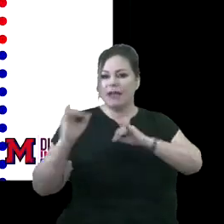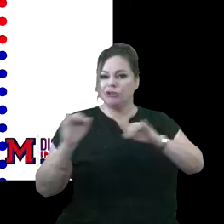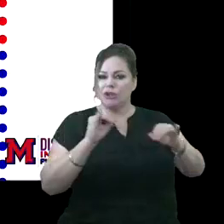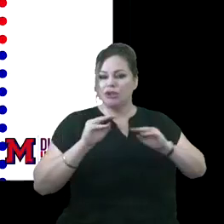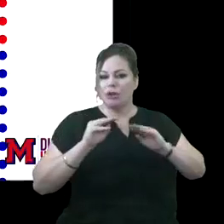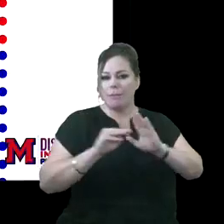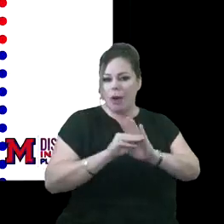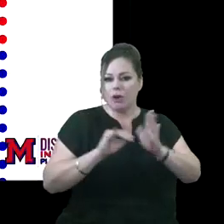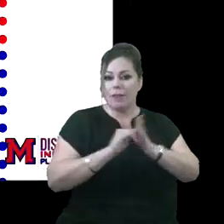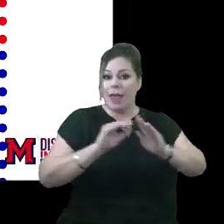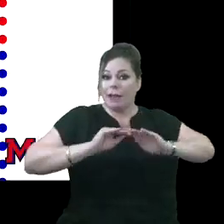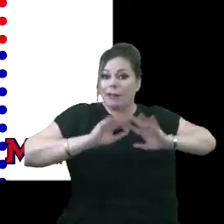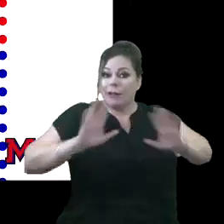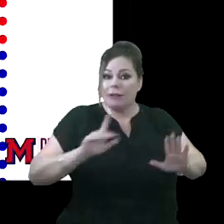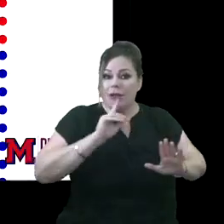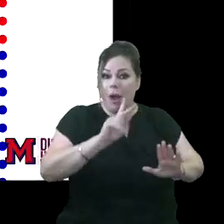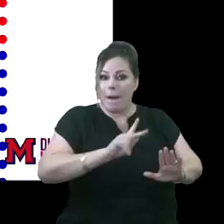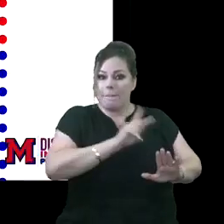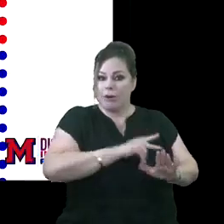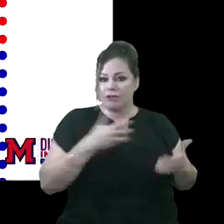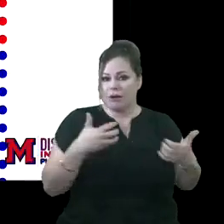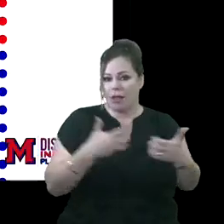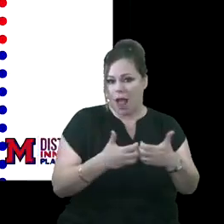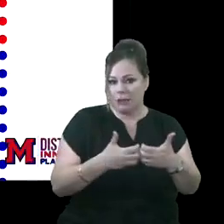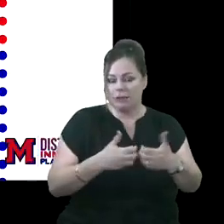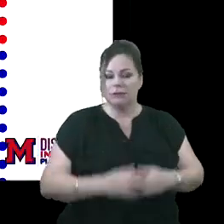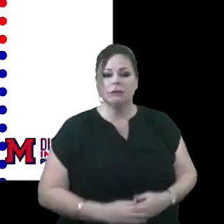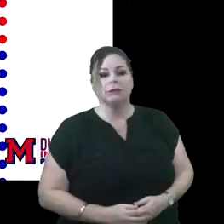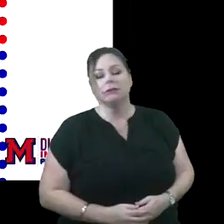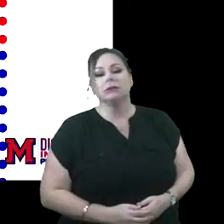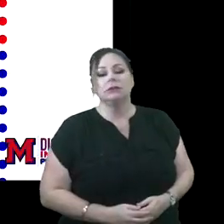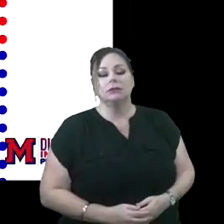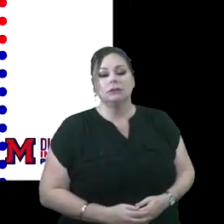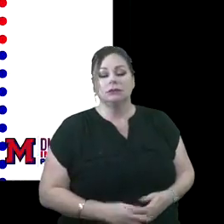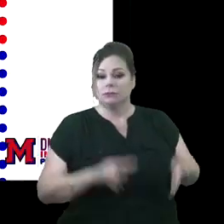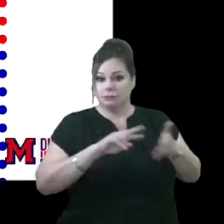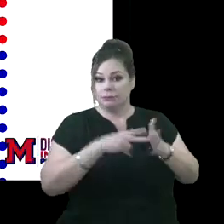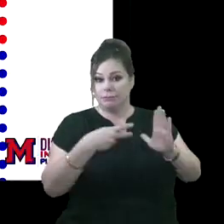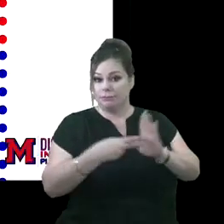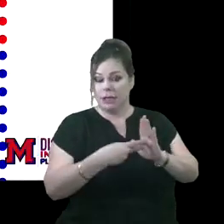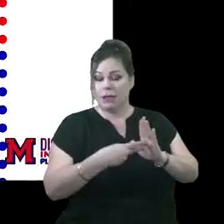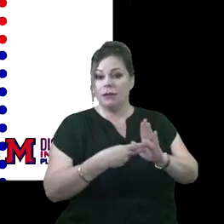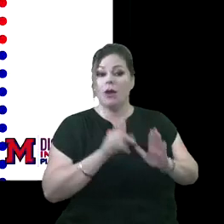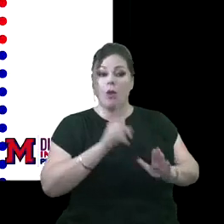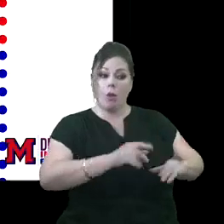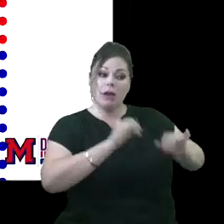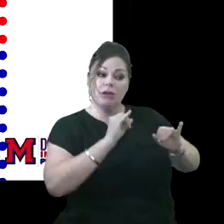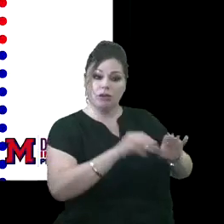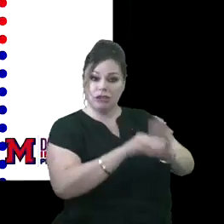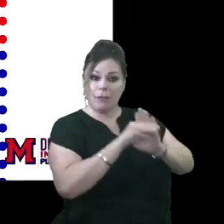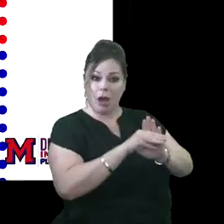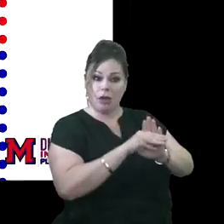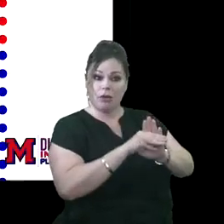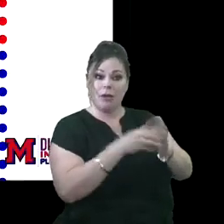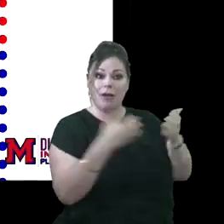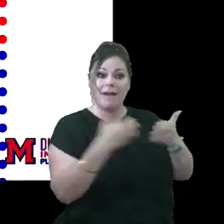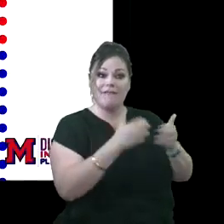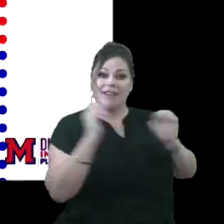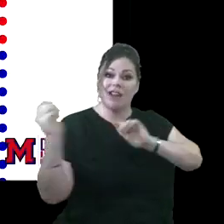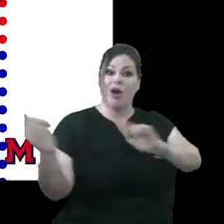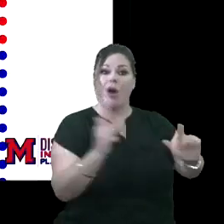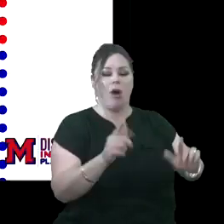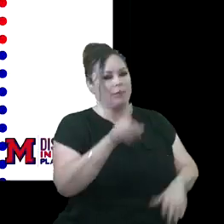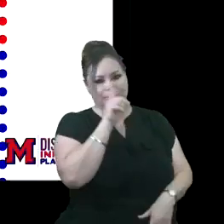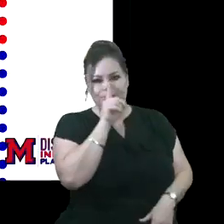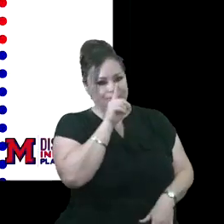models that are clearly personalized. And so what we're saying is one instructional model does not fit all we